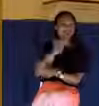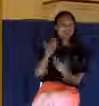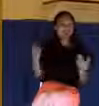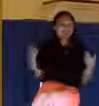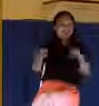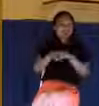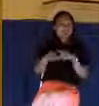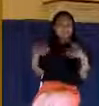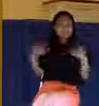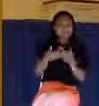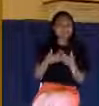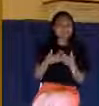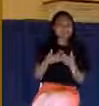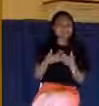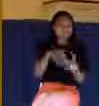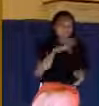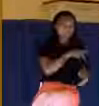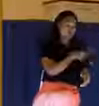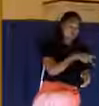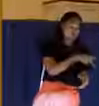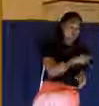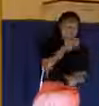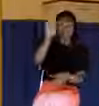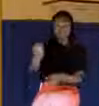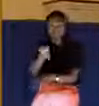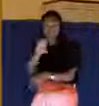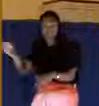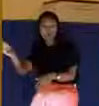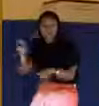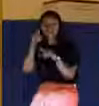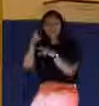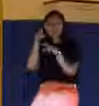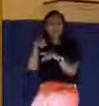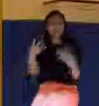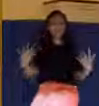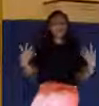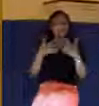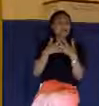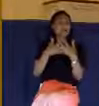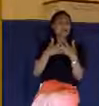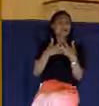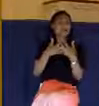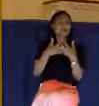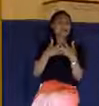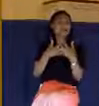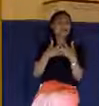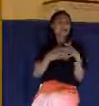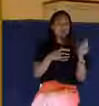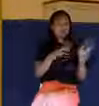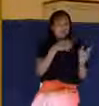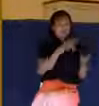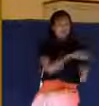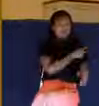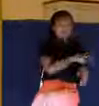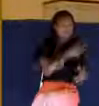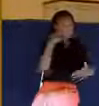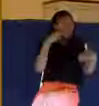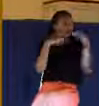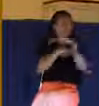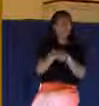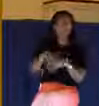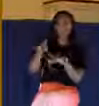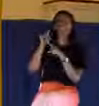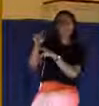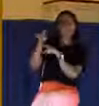It's calling attention to the scorn that Jesus would bear there on the cross.